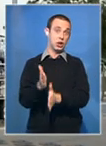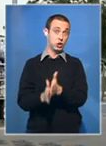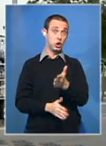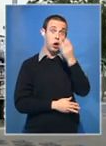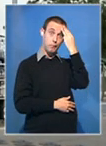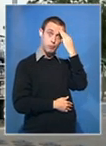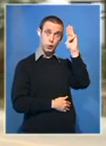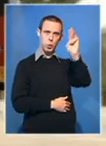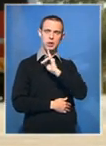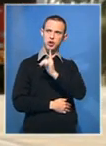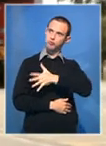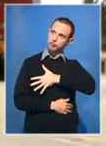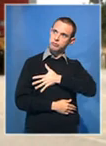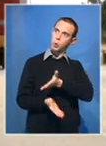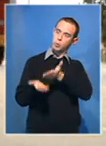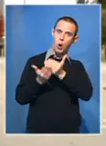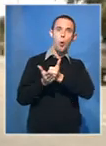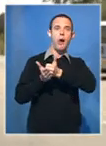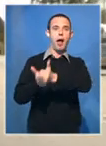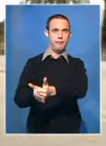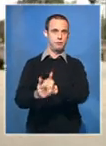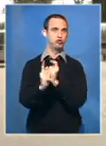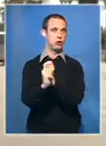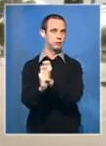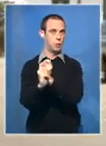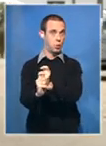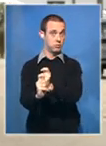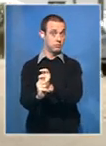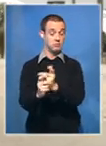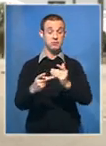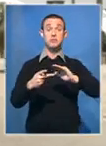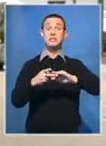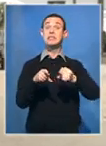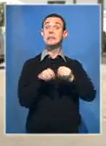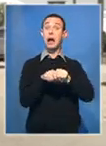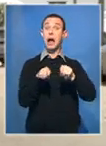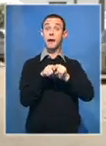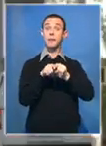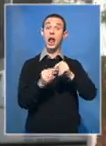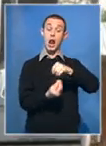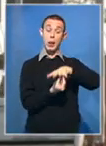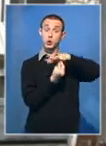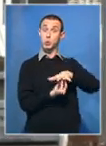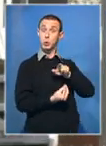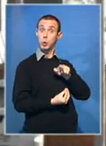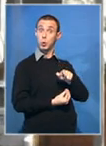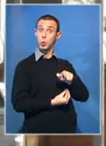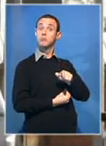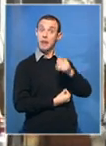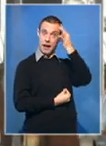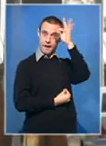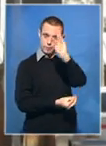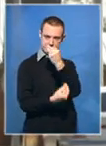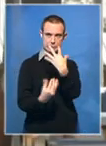offered to transport foreign nationals wishing to return home. Lesotho has commended the South African government for